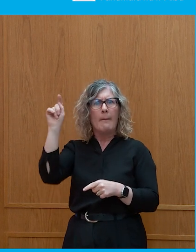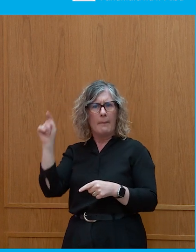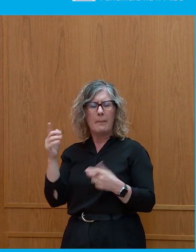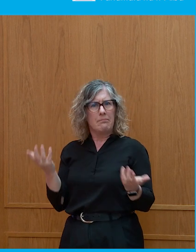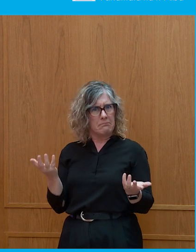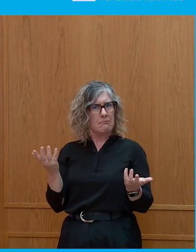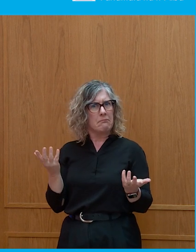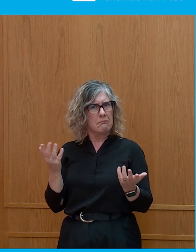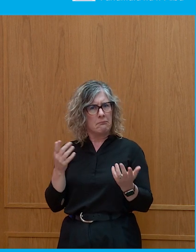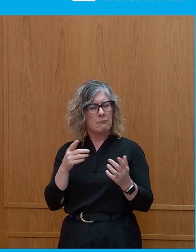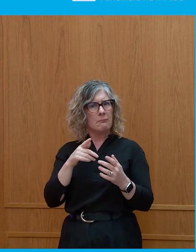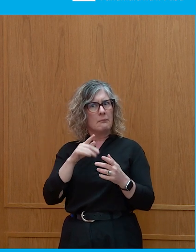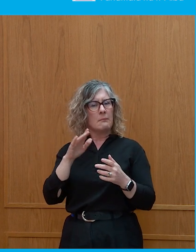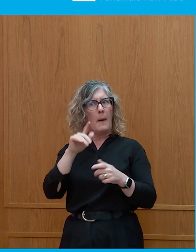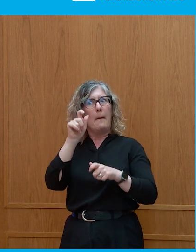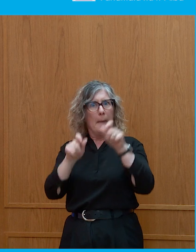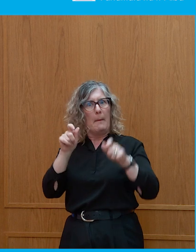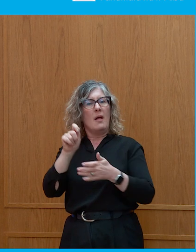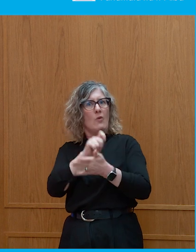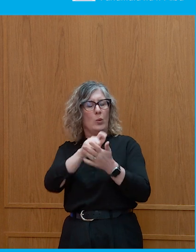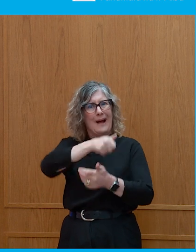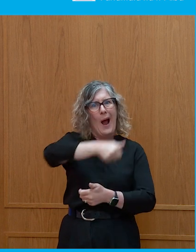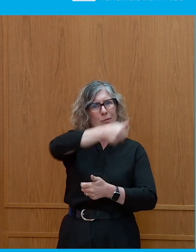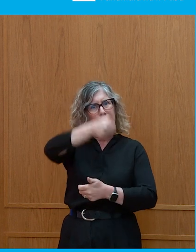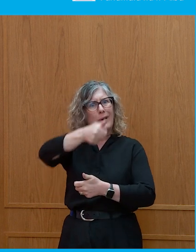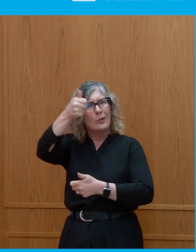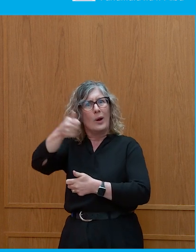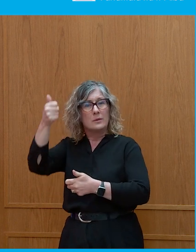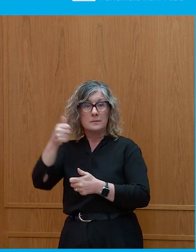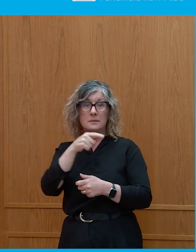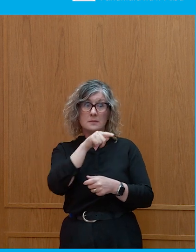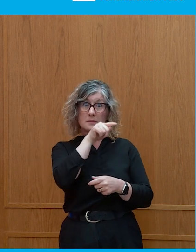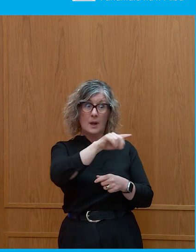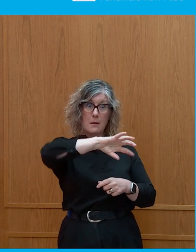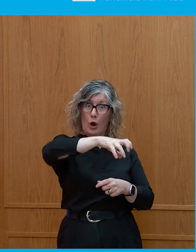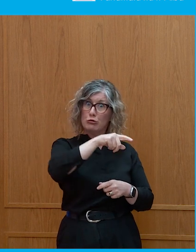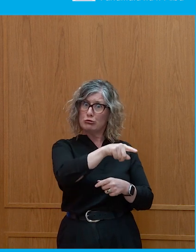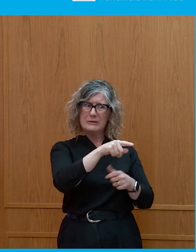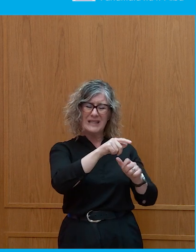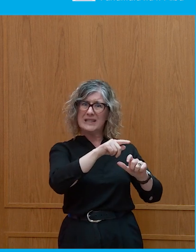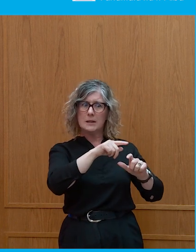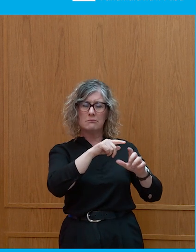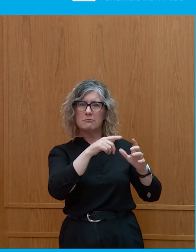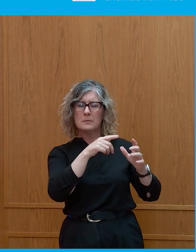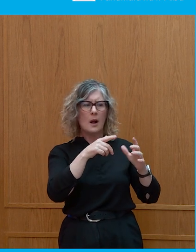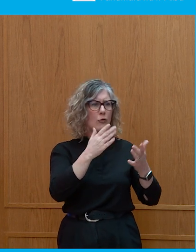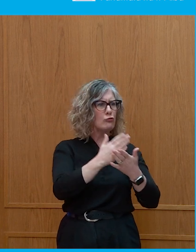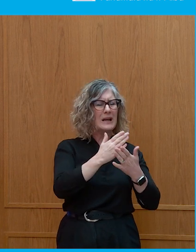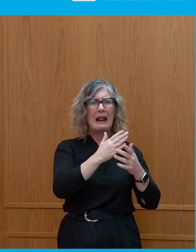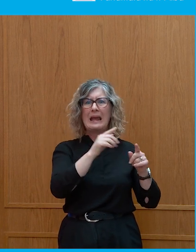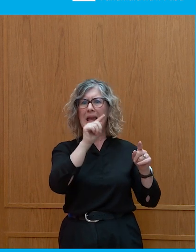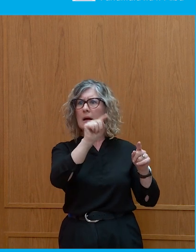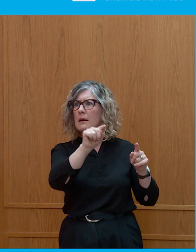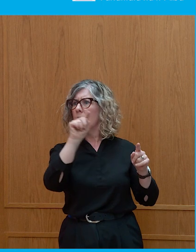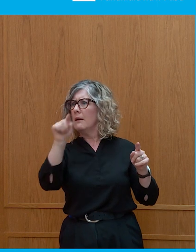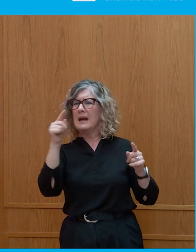in each of those countries individually, there was no kind of drawing of an international thread of